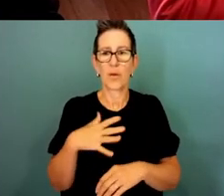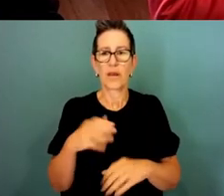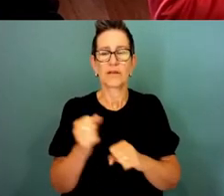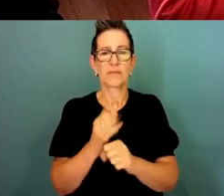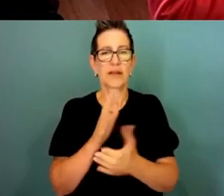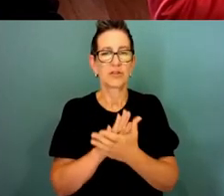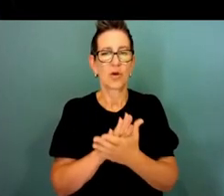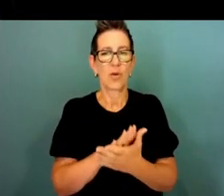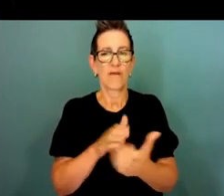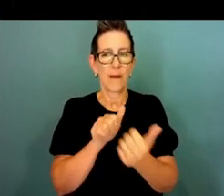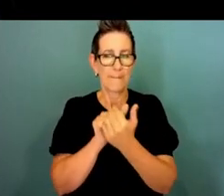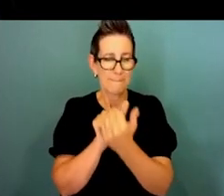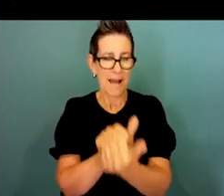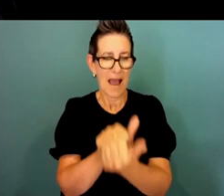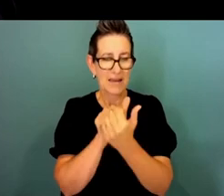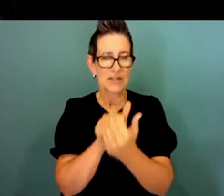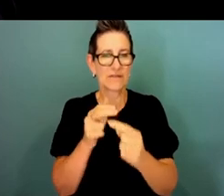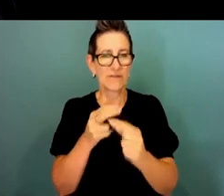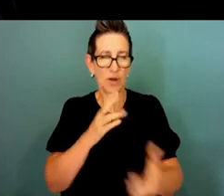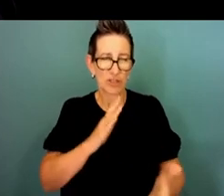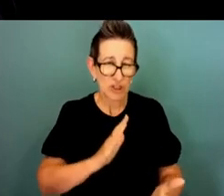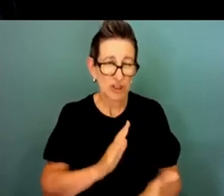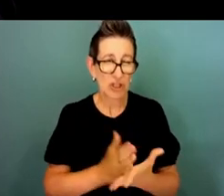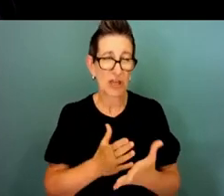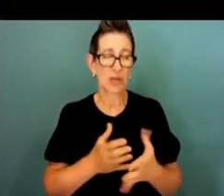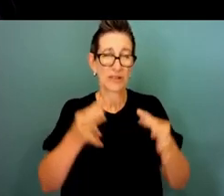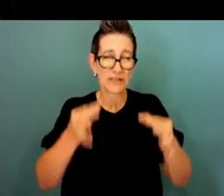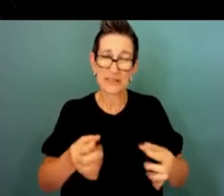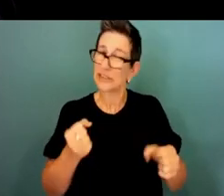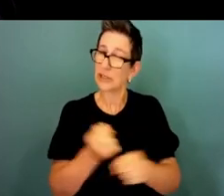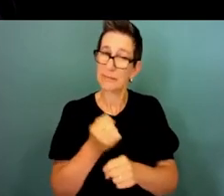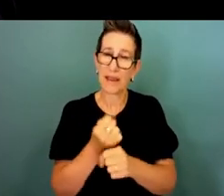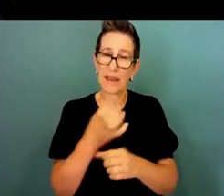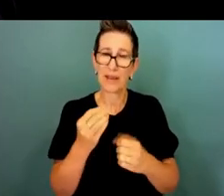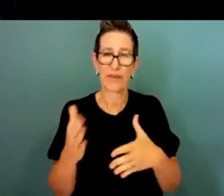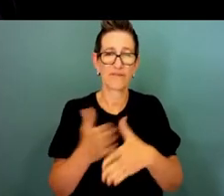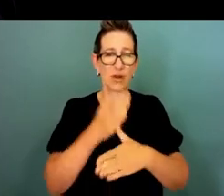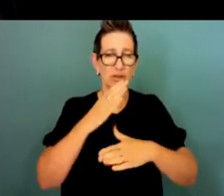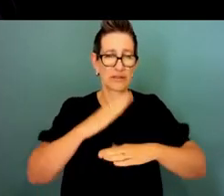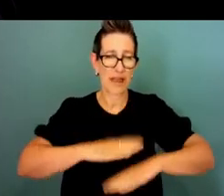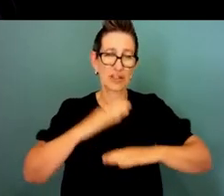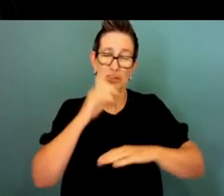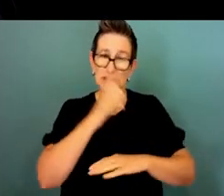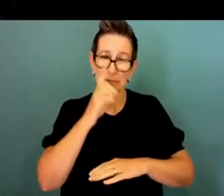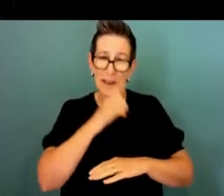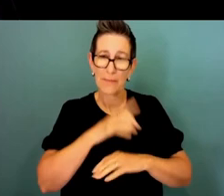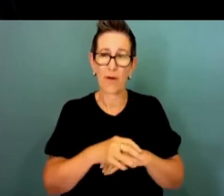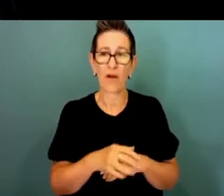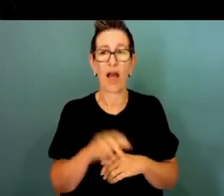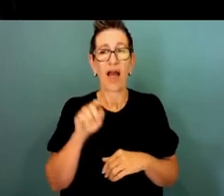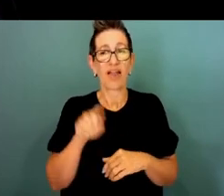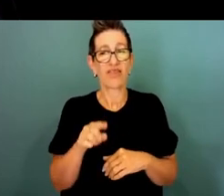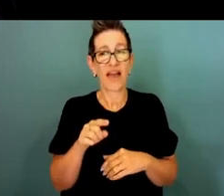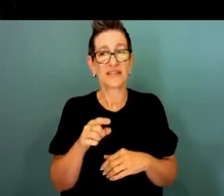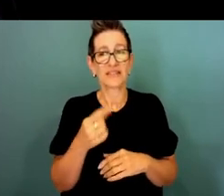decision-making with First Nations peoples and I think there's a whole capability piece in that in